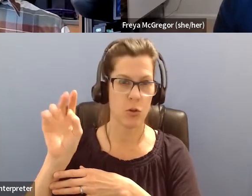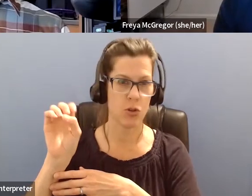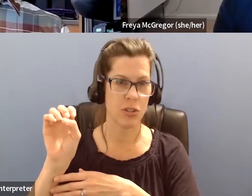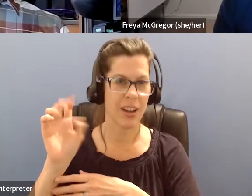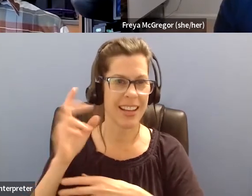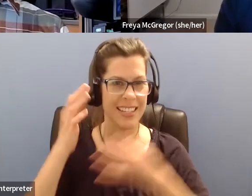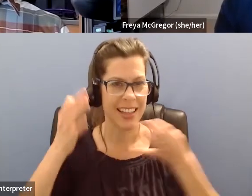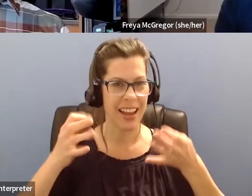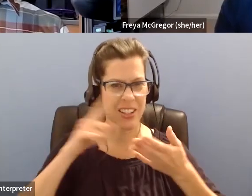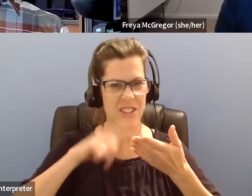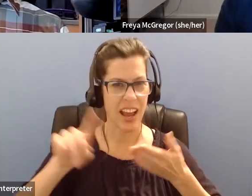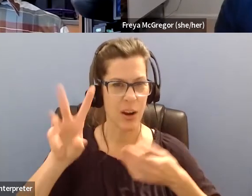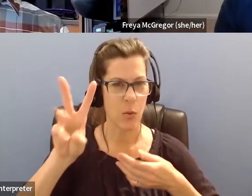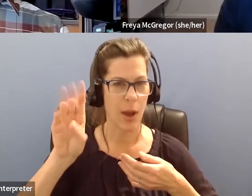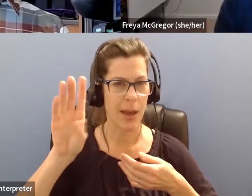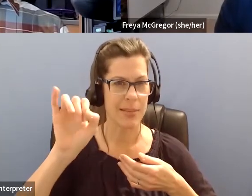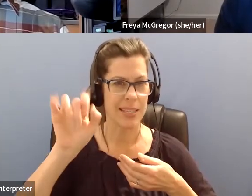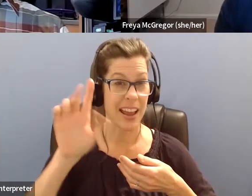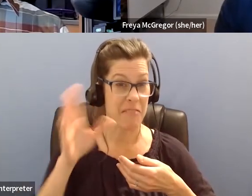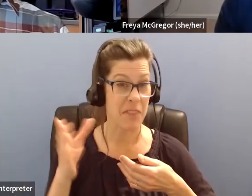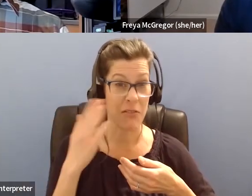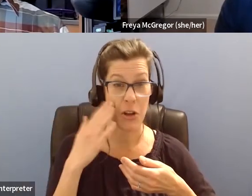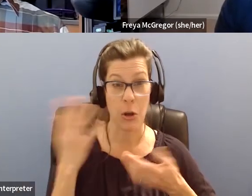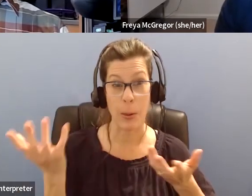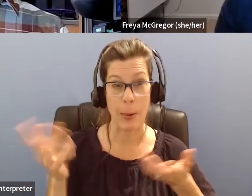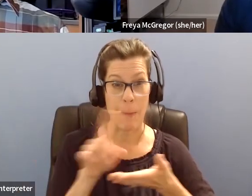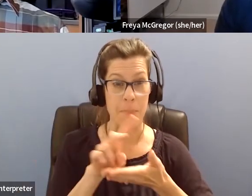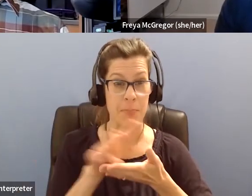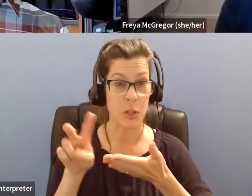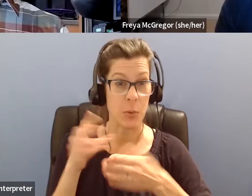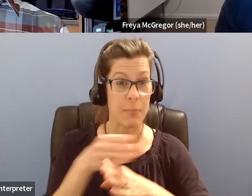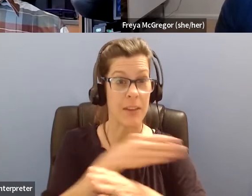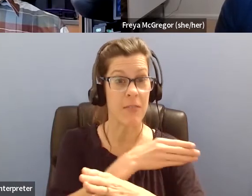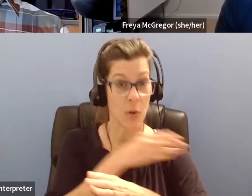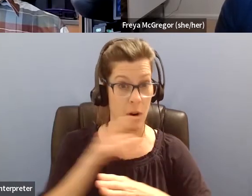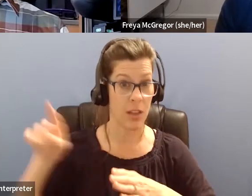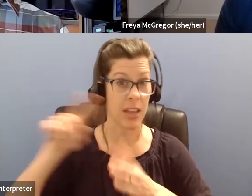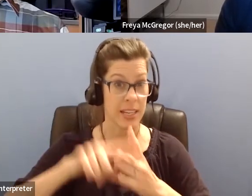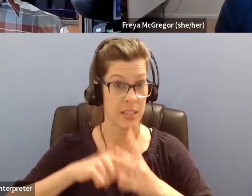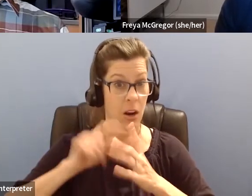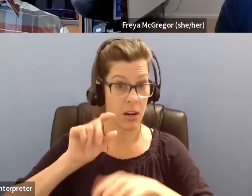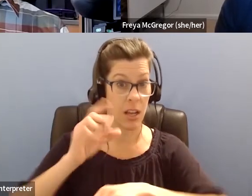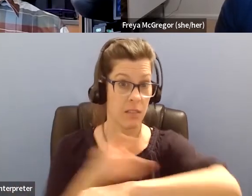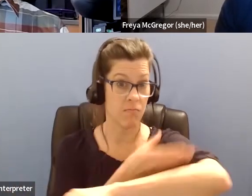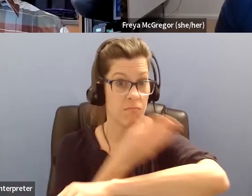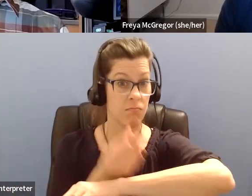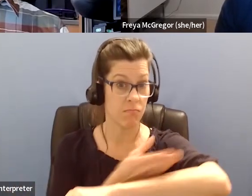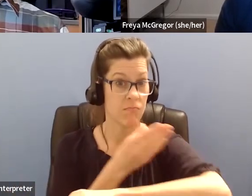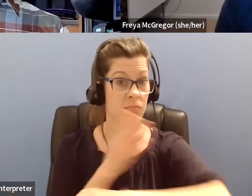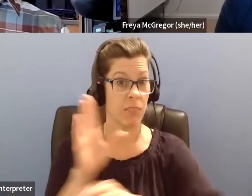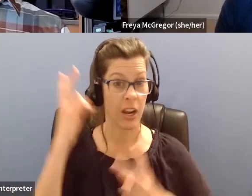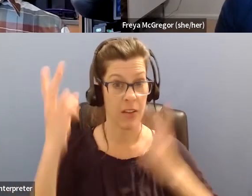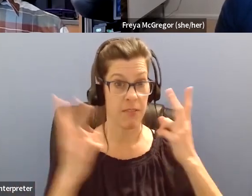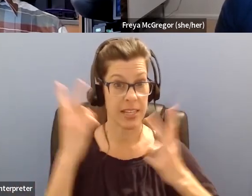cause you never know. Well, two weeks earlier, they started work on their, um, visitors center